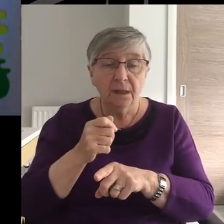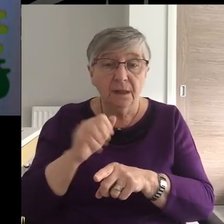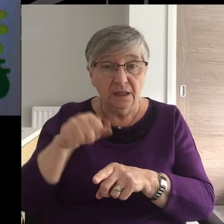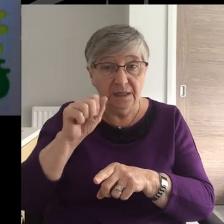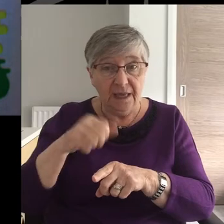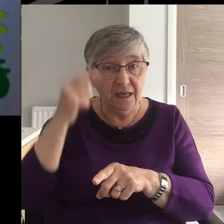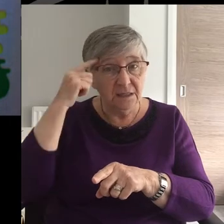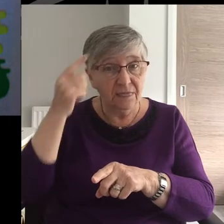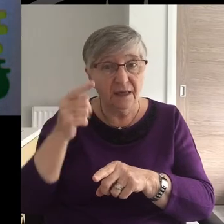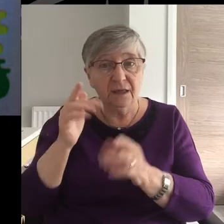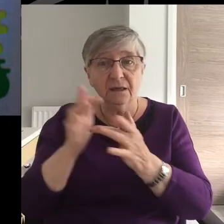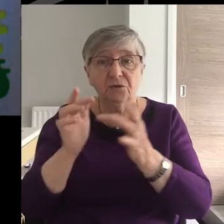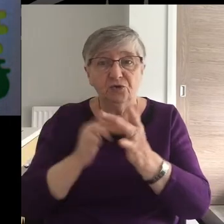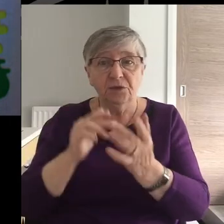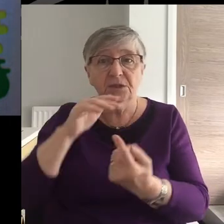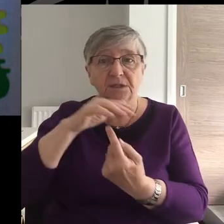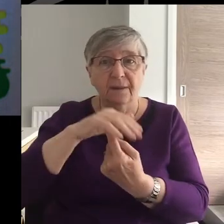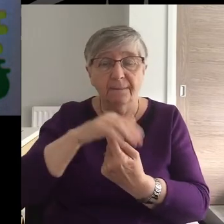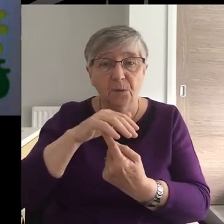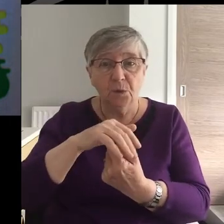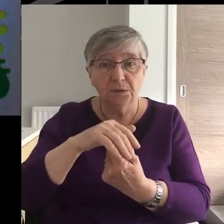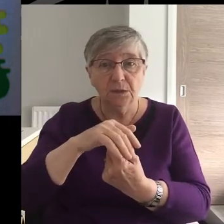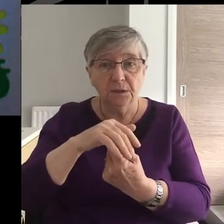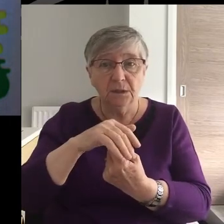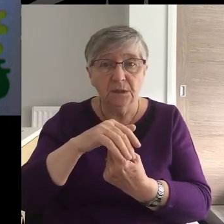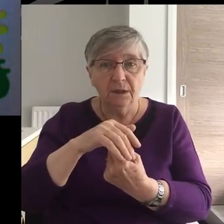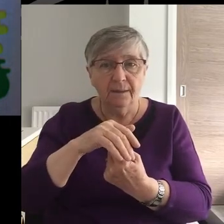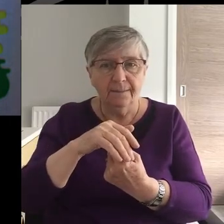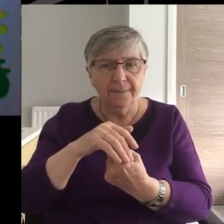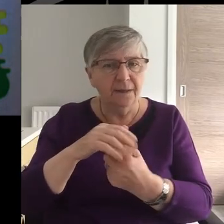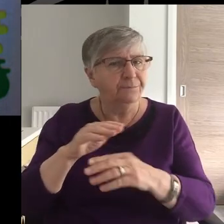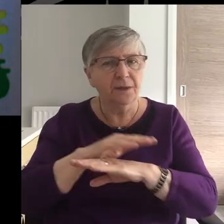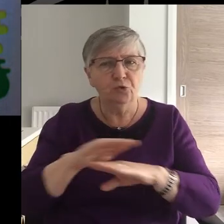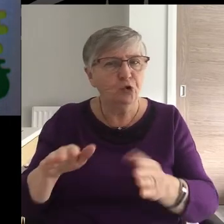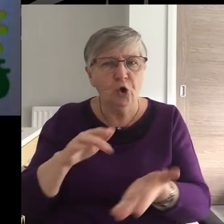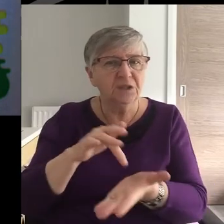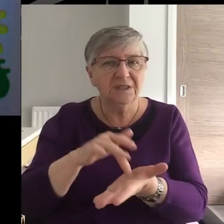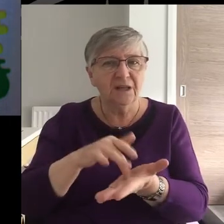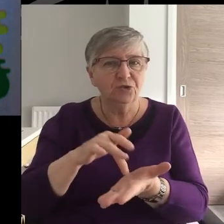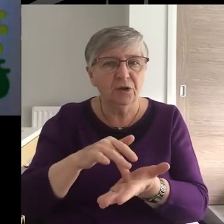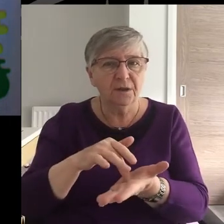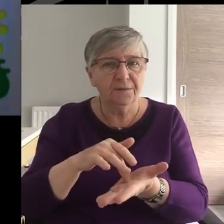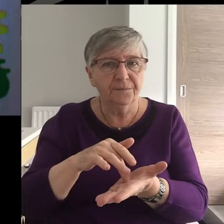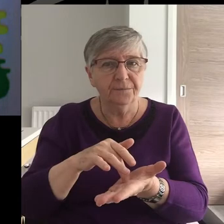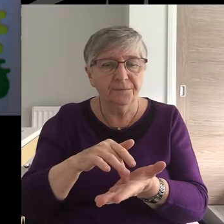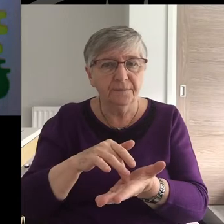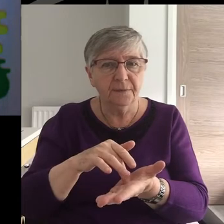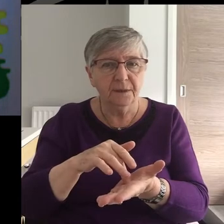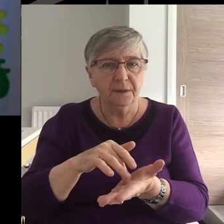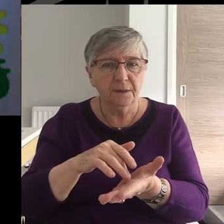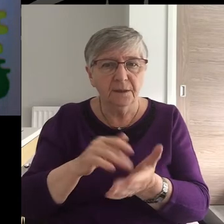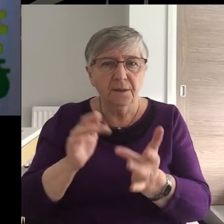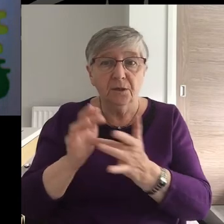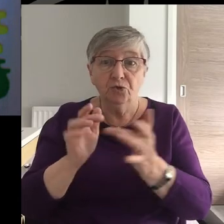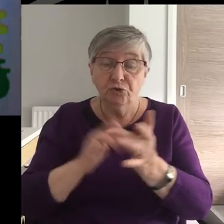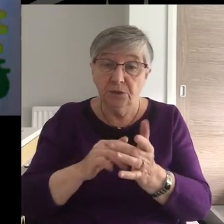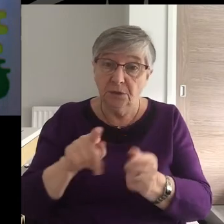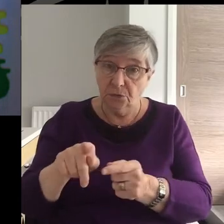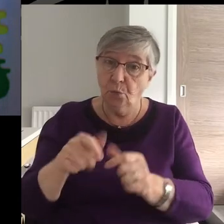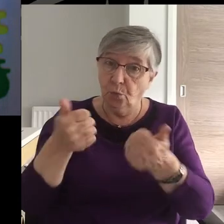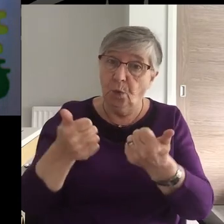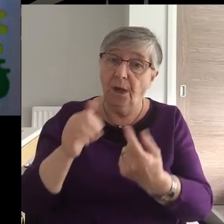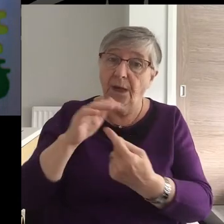important, but not central. His prestige is considerable,